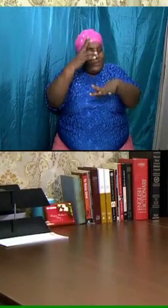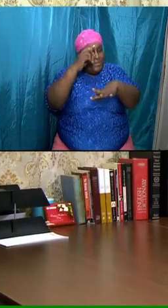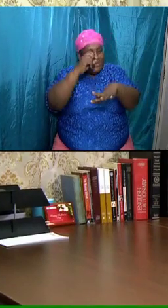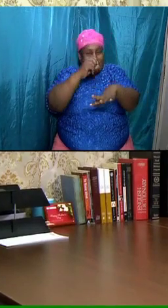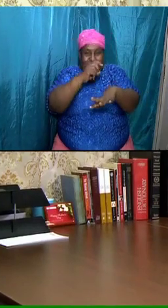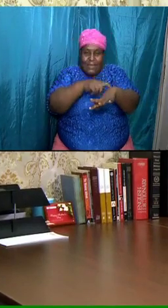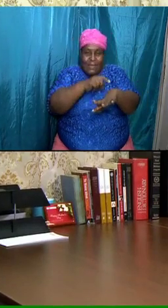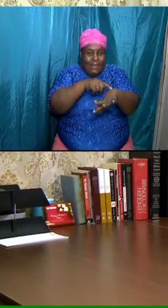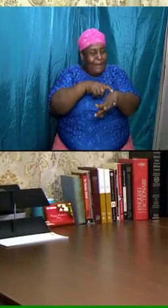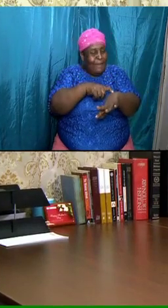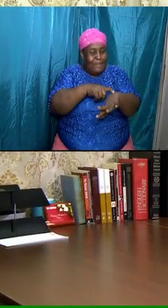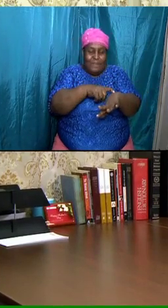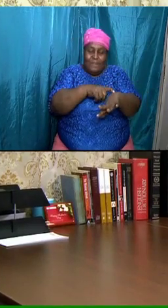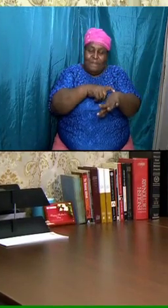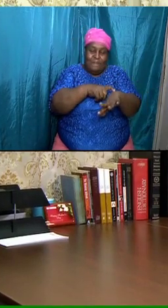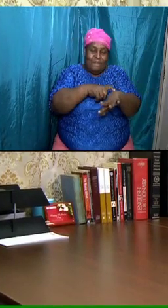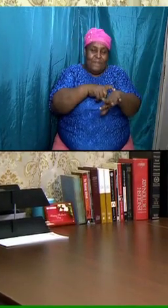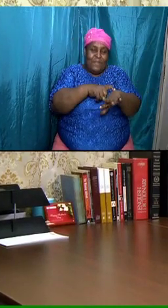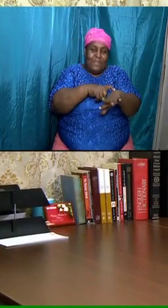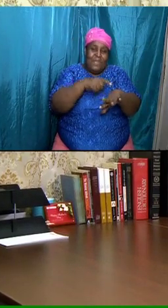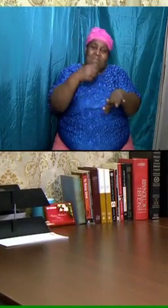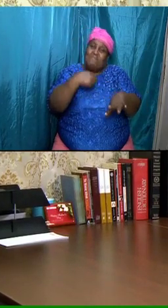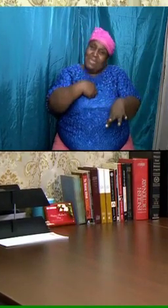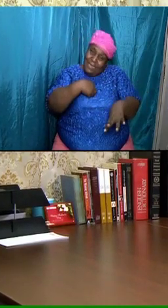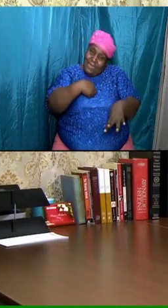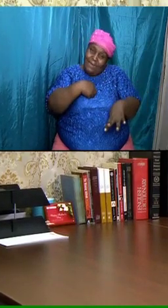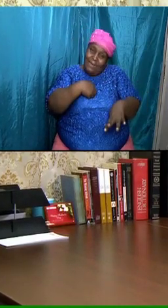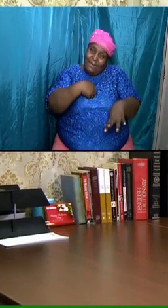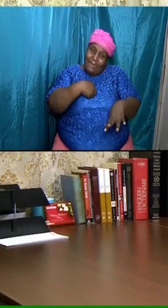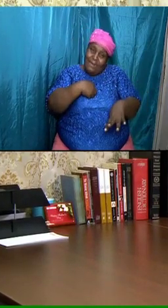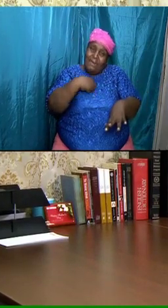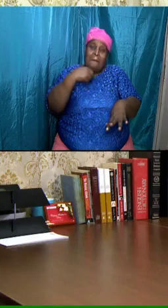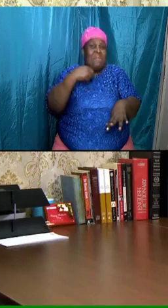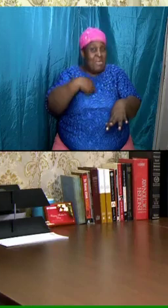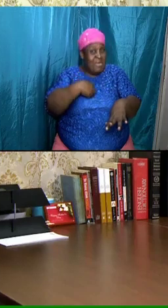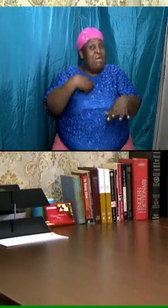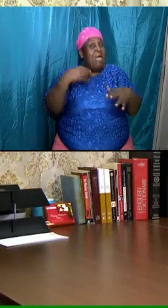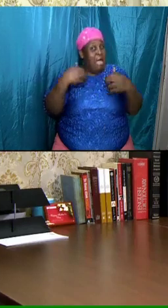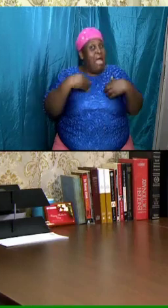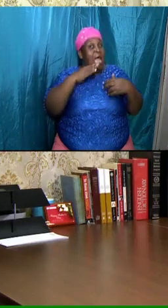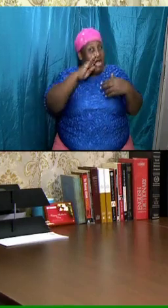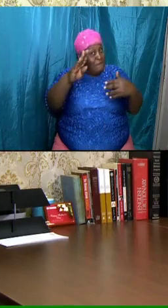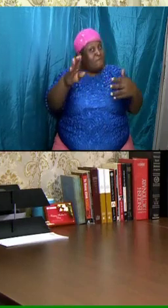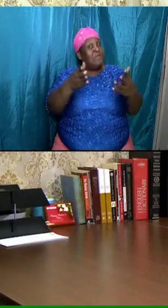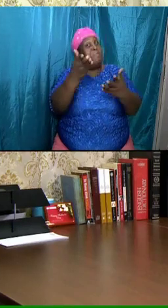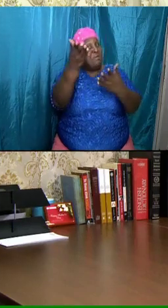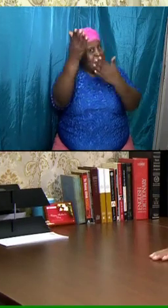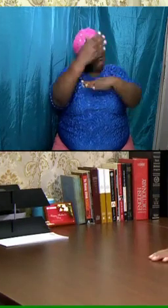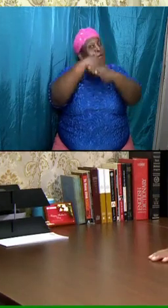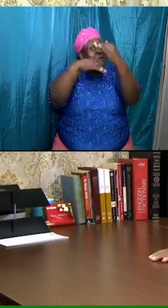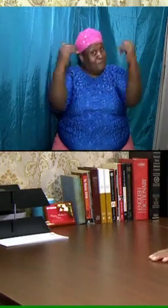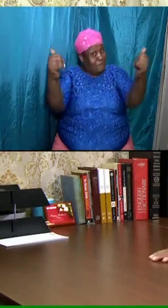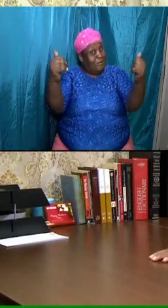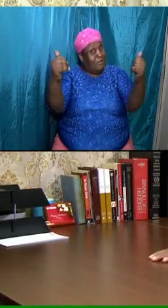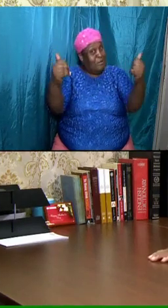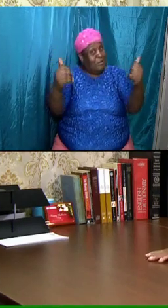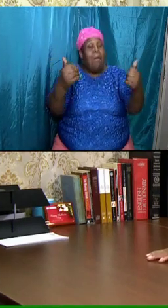consummation would take place I want to be there I have to be there I don't want to be engaged to him right